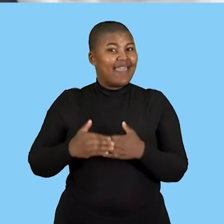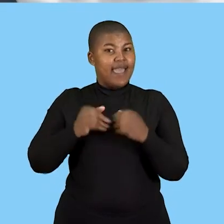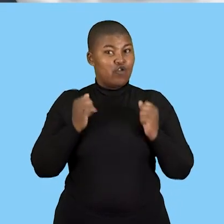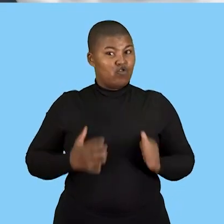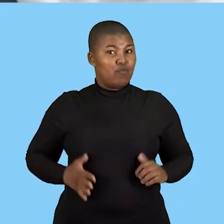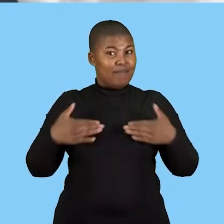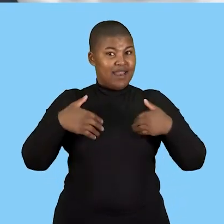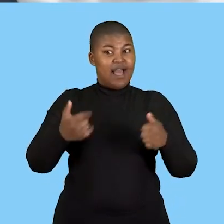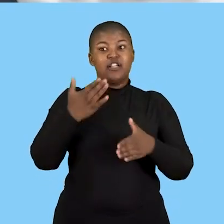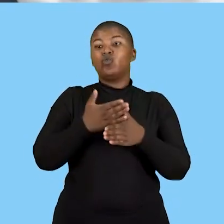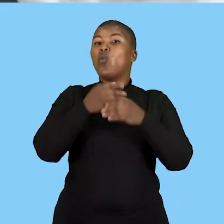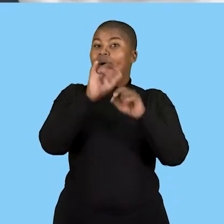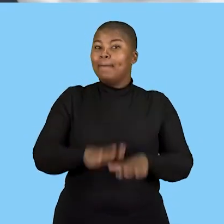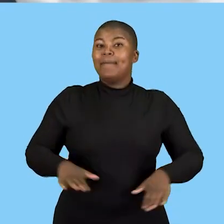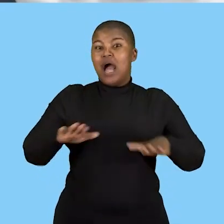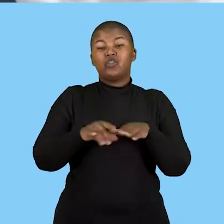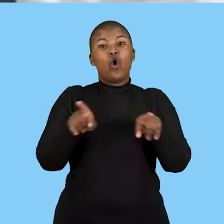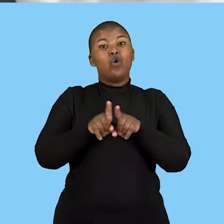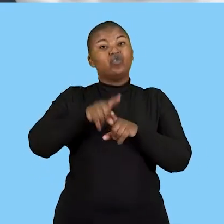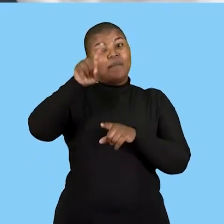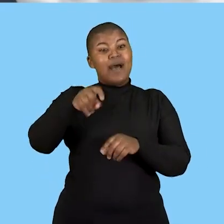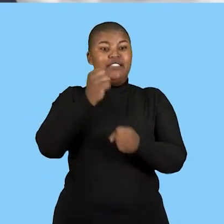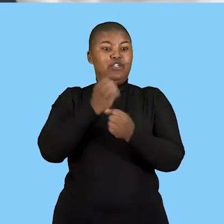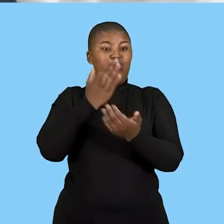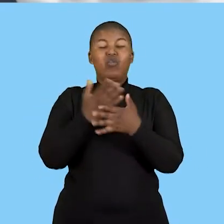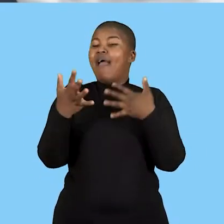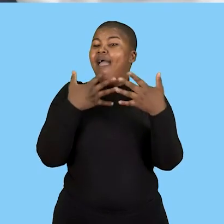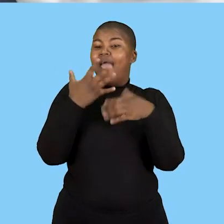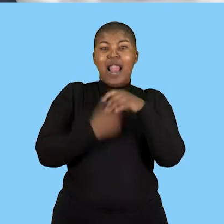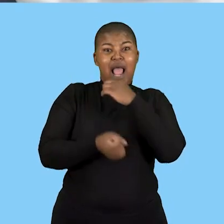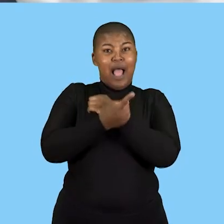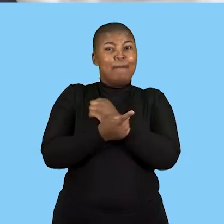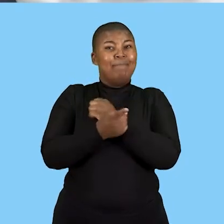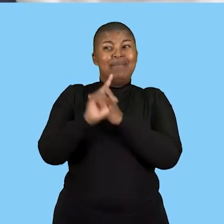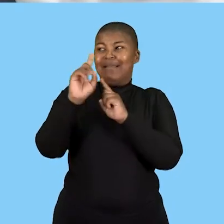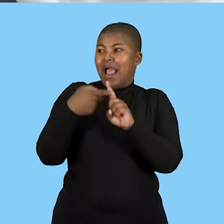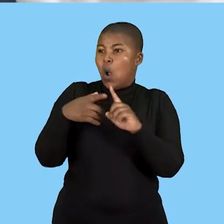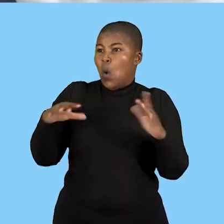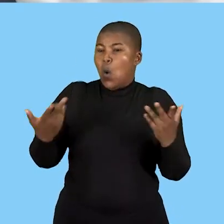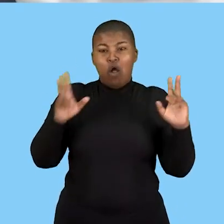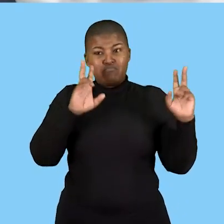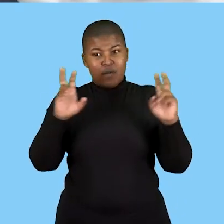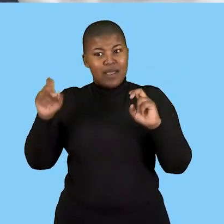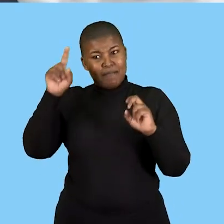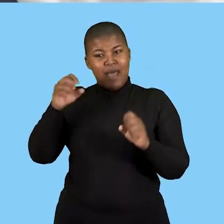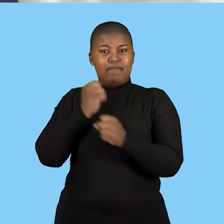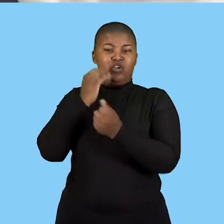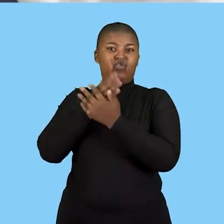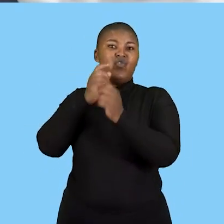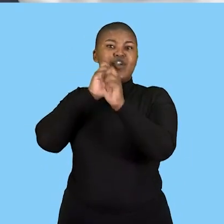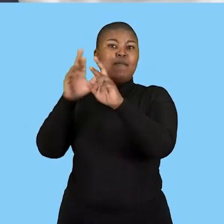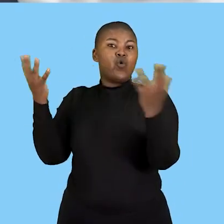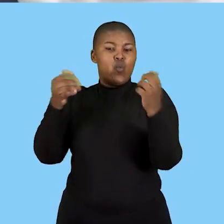human health in the workplace and they should also make sure that they report any accidents that may happen within